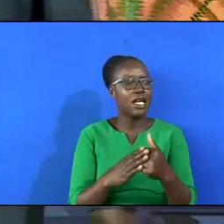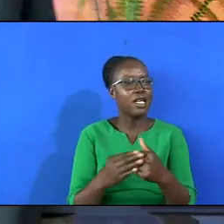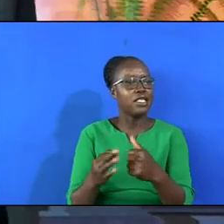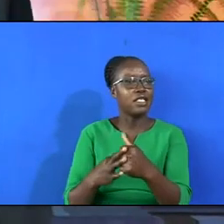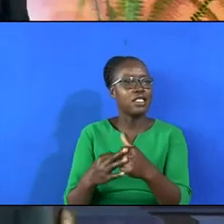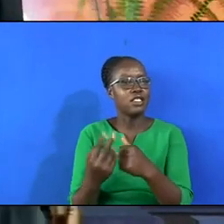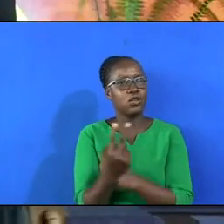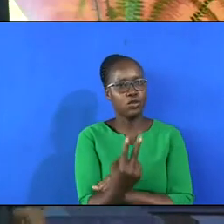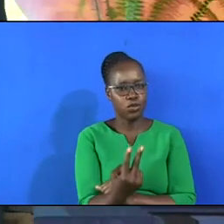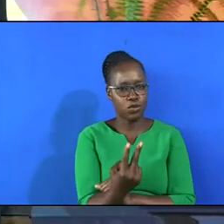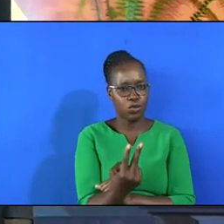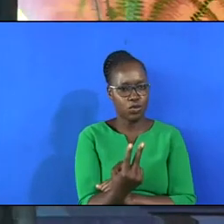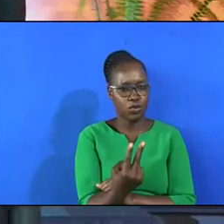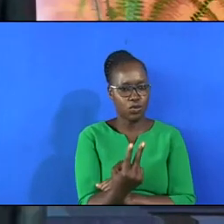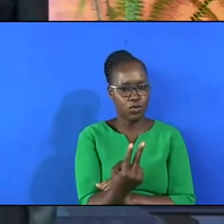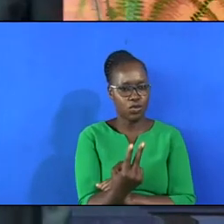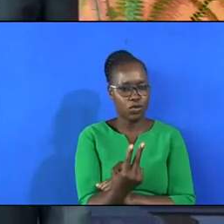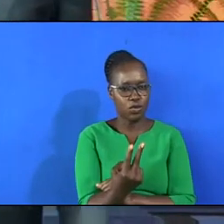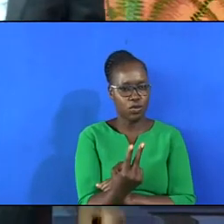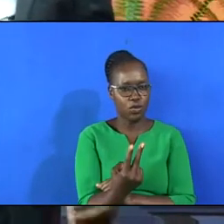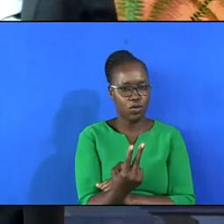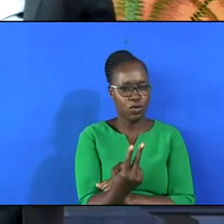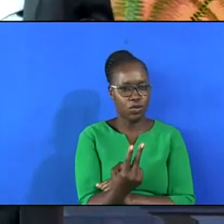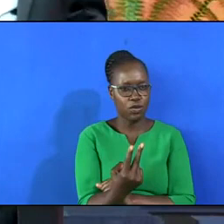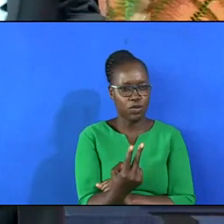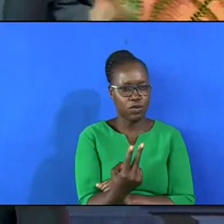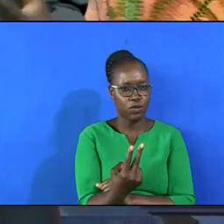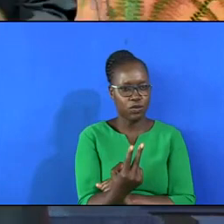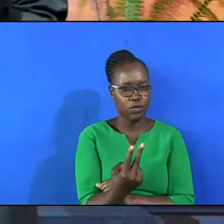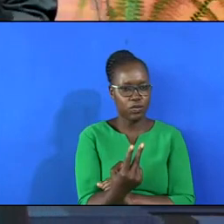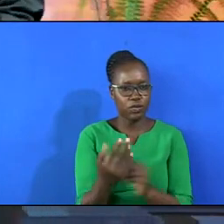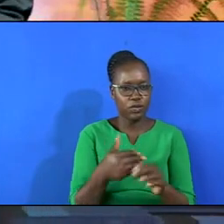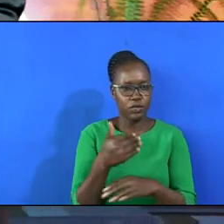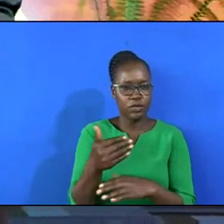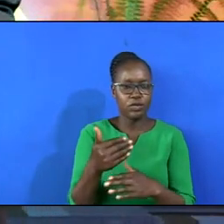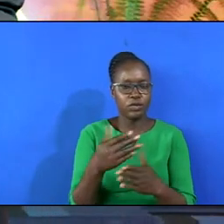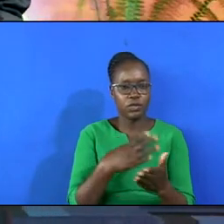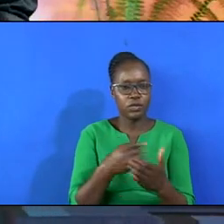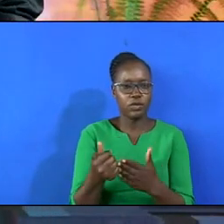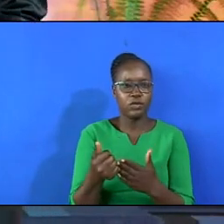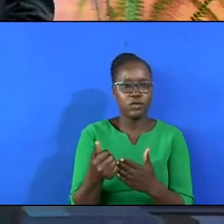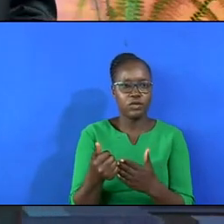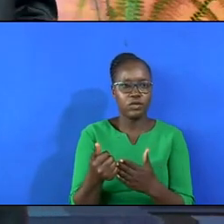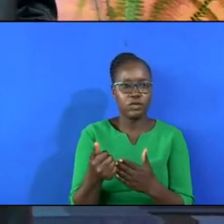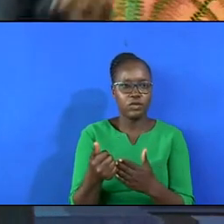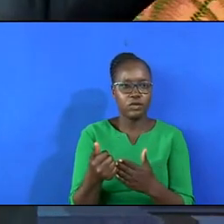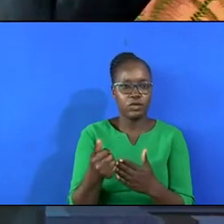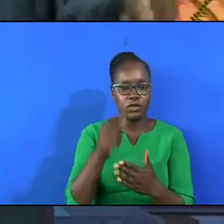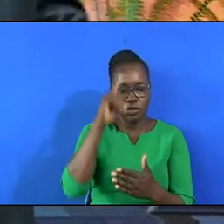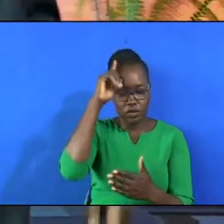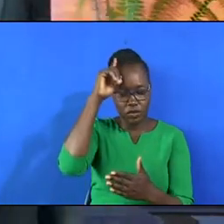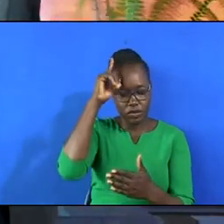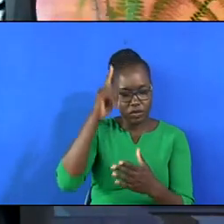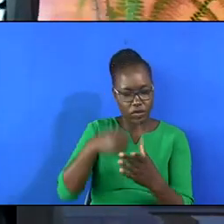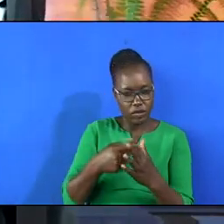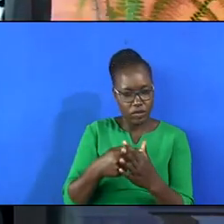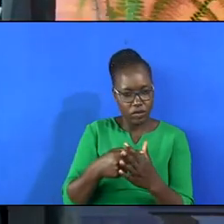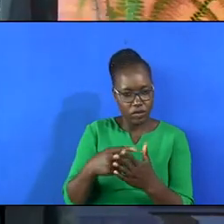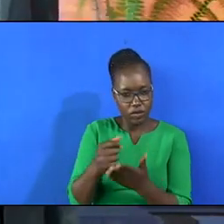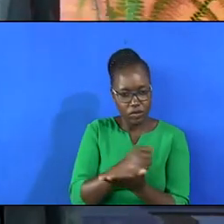the same year. And then after we bought the copyright, Stanbrook Press